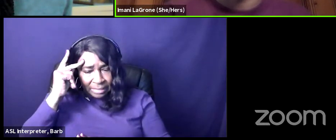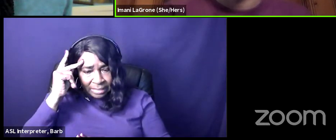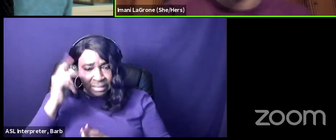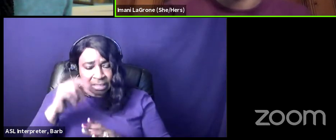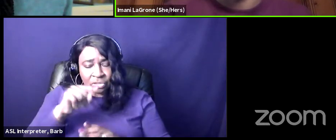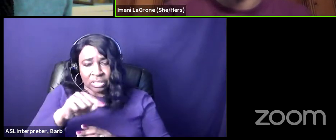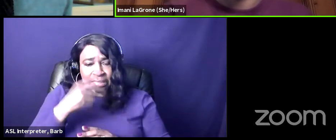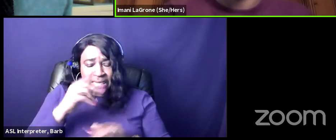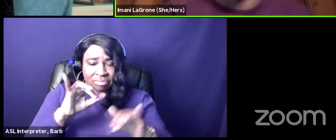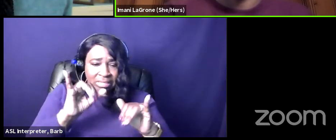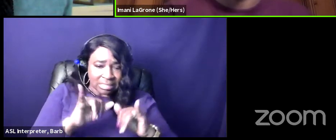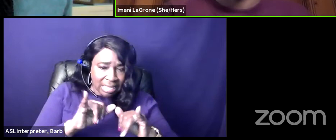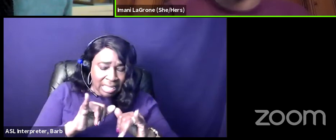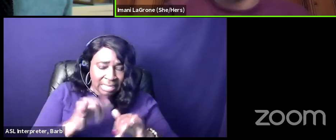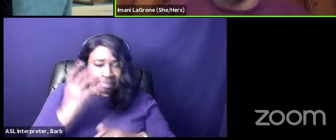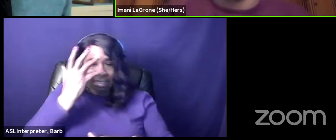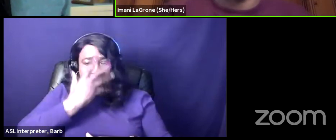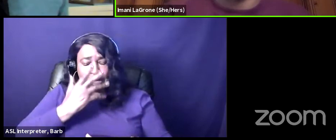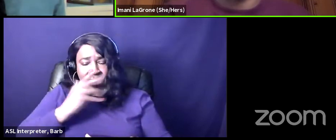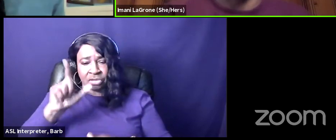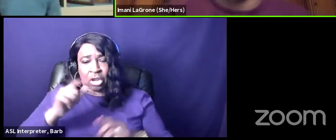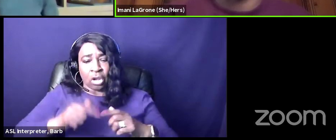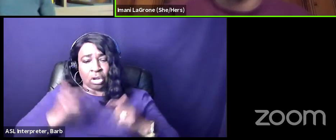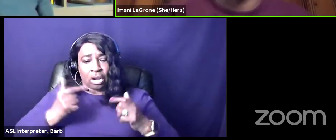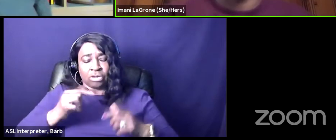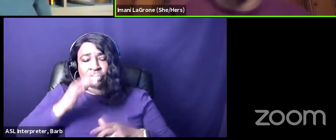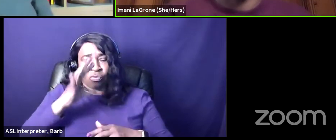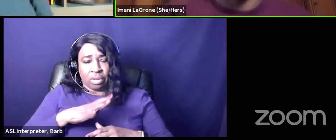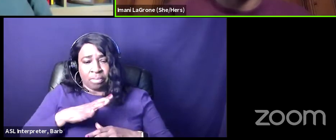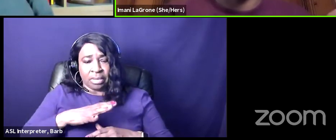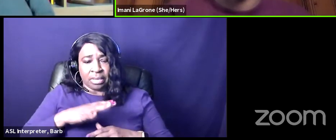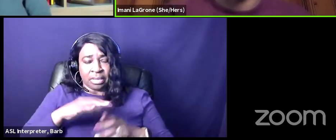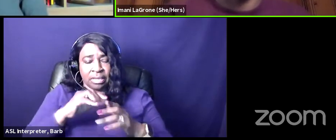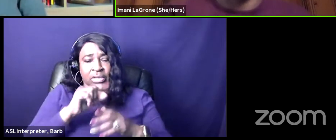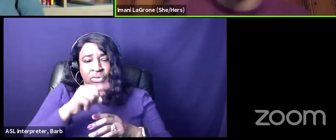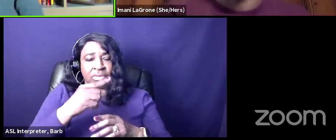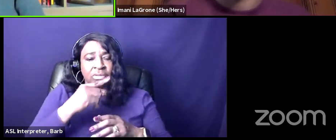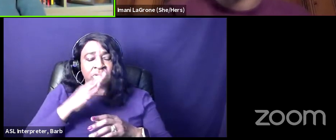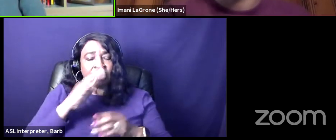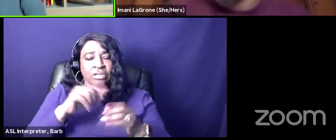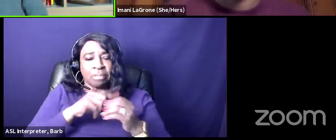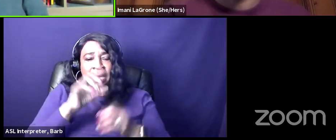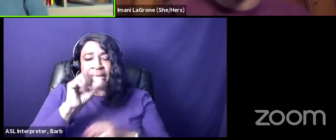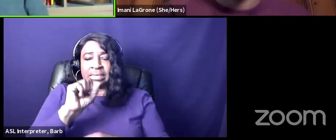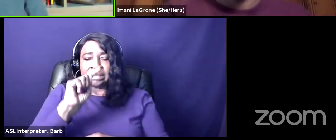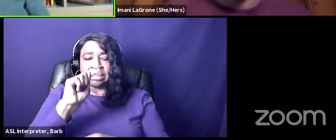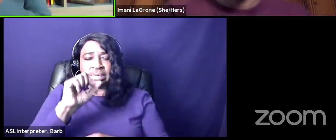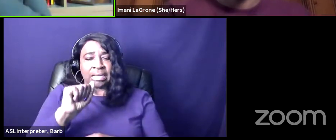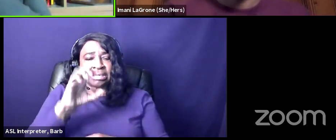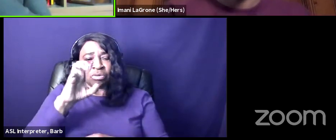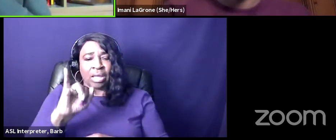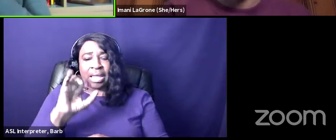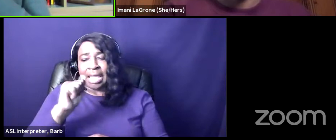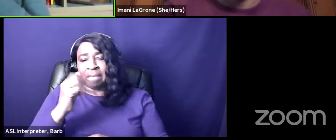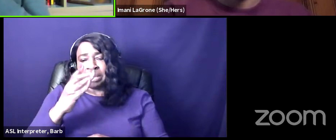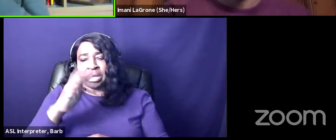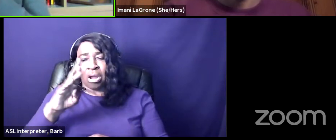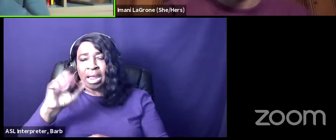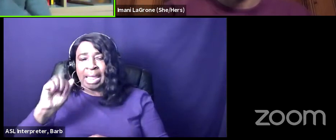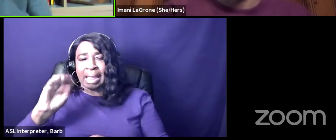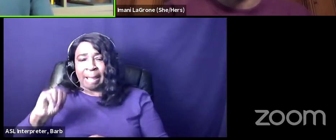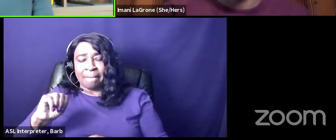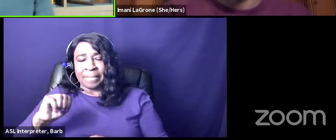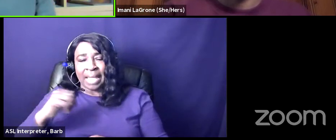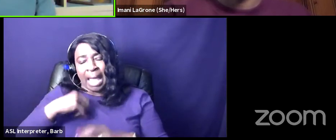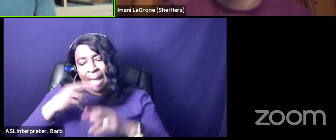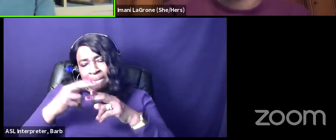as they're larger women so sort of having that mention how you mentioned stacey abrams and yeah i sort of i briefly sort of have